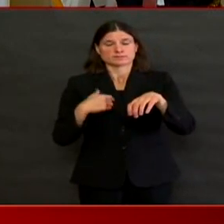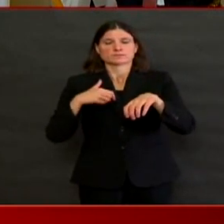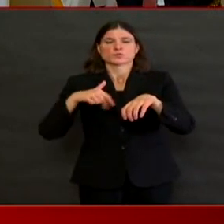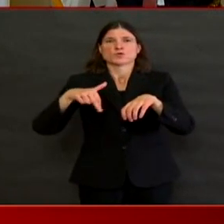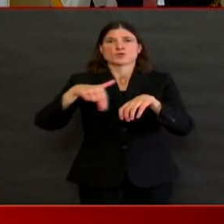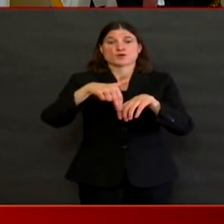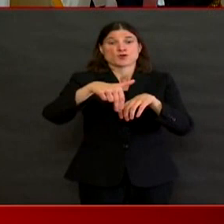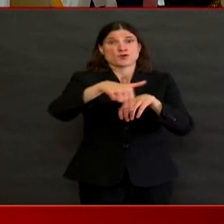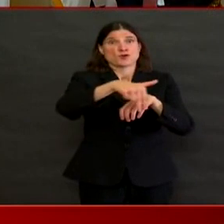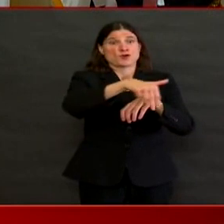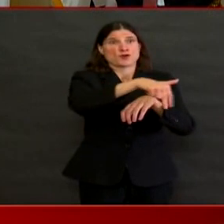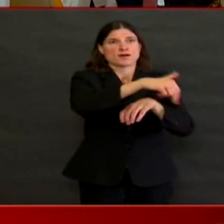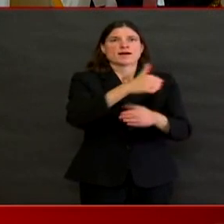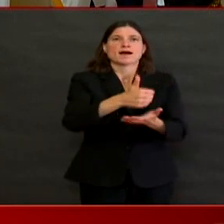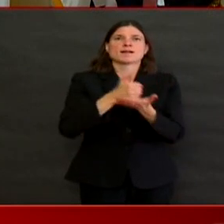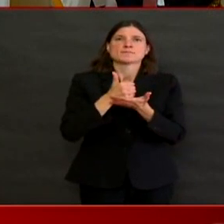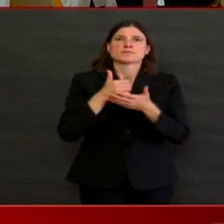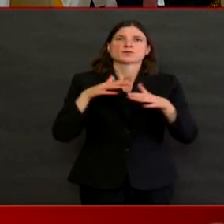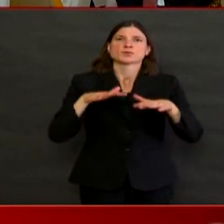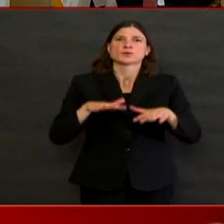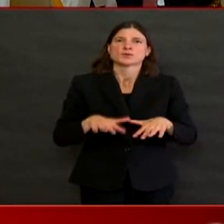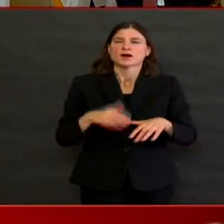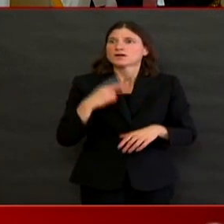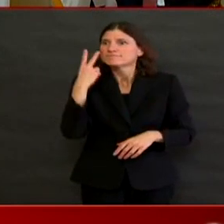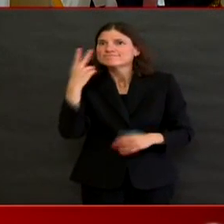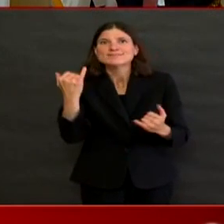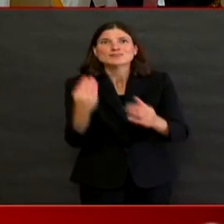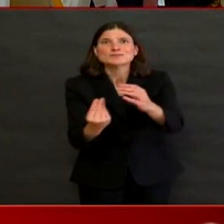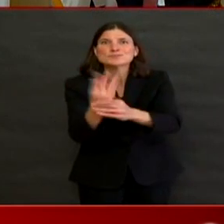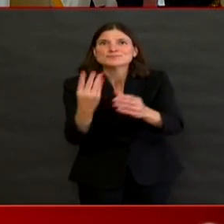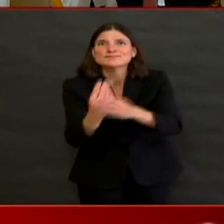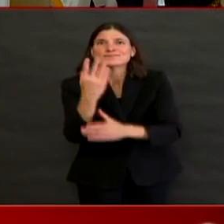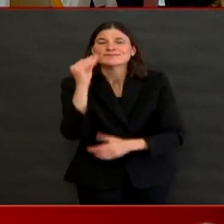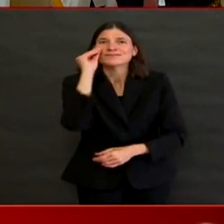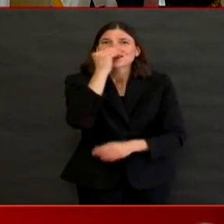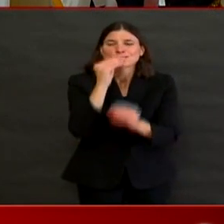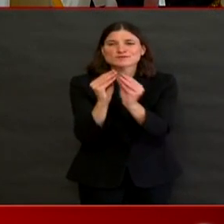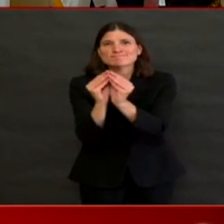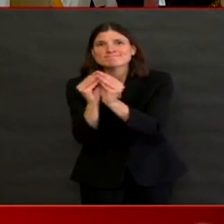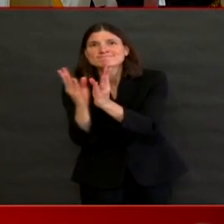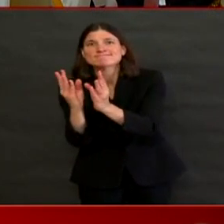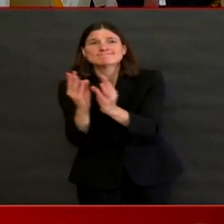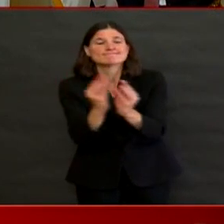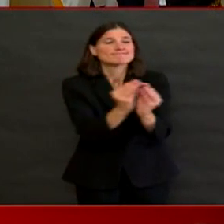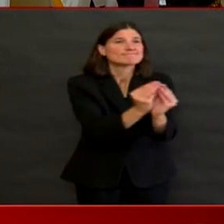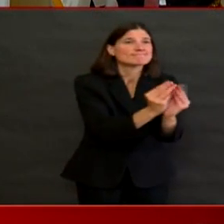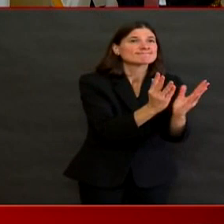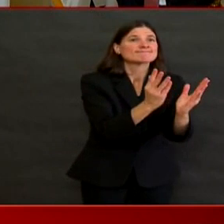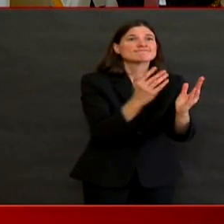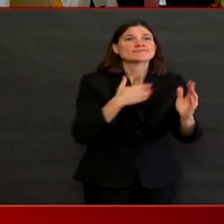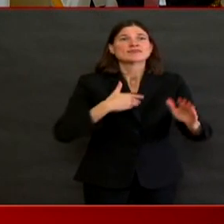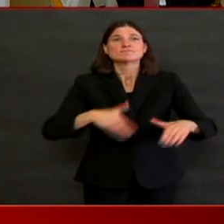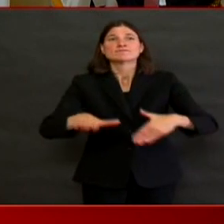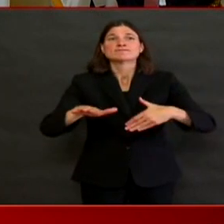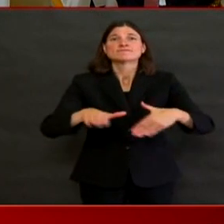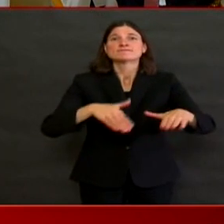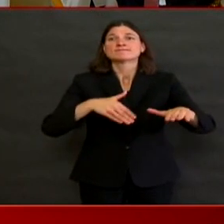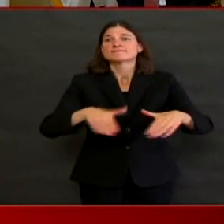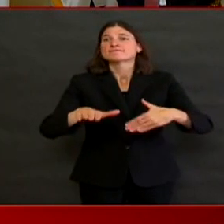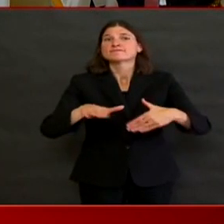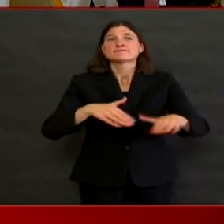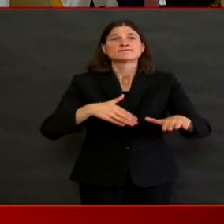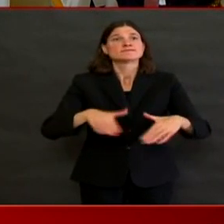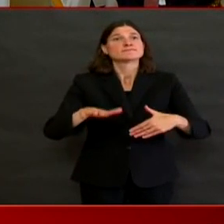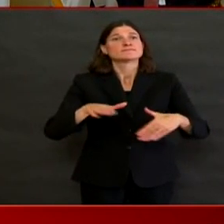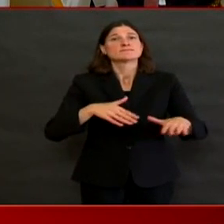beauty and so just getting outside, taking a walk, taking a minute to slow down. I think exercising every day is very